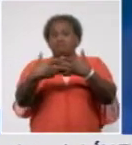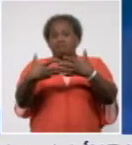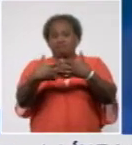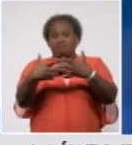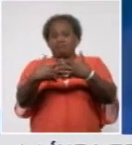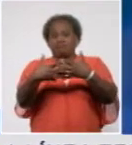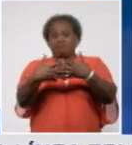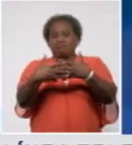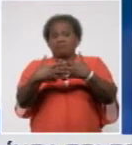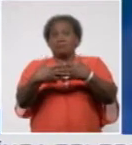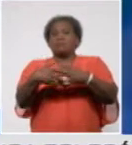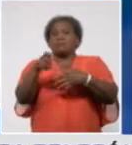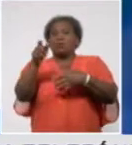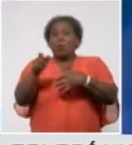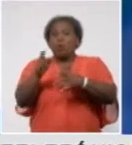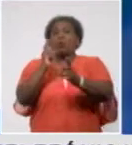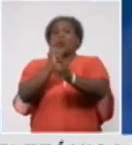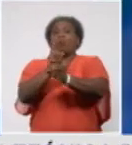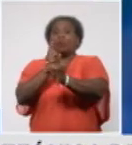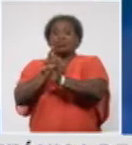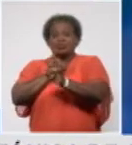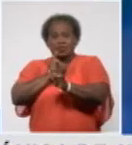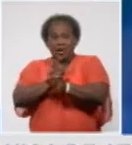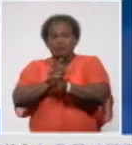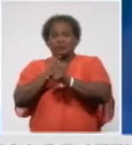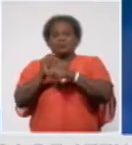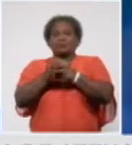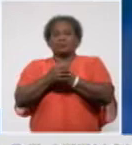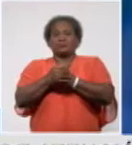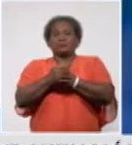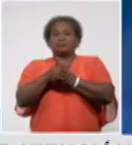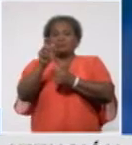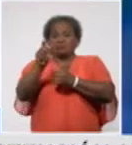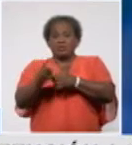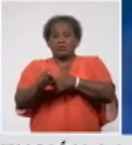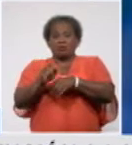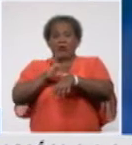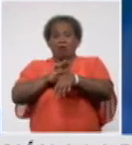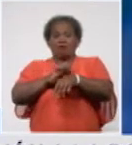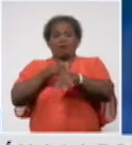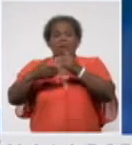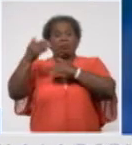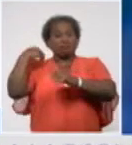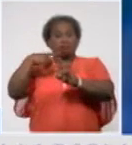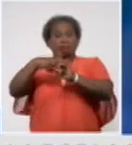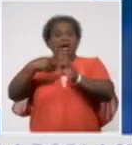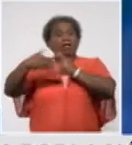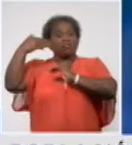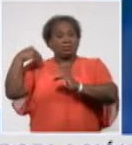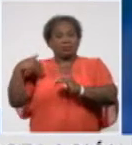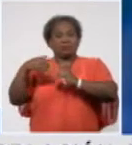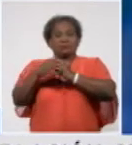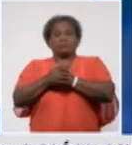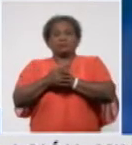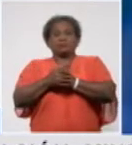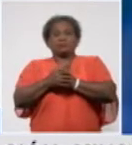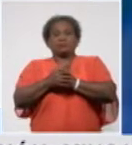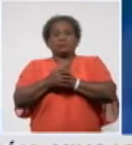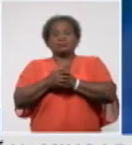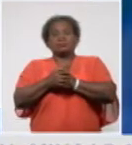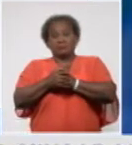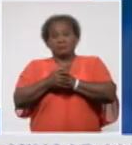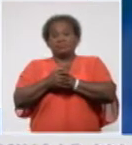the spread of infection. The case from Matanzas belongs to the municipality of Cardenas.